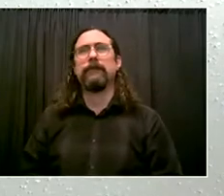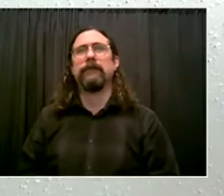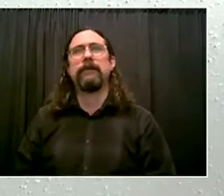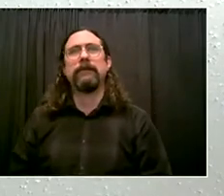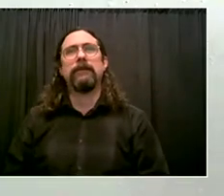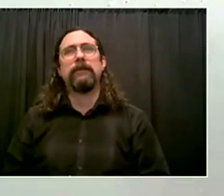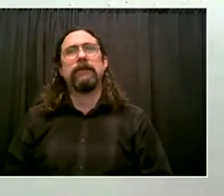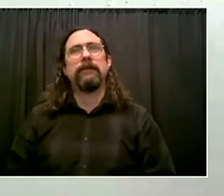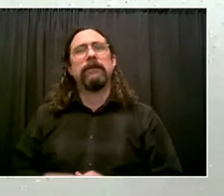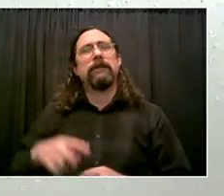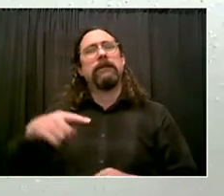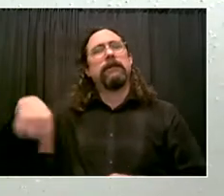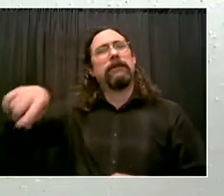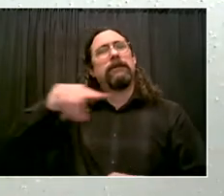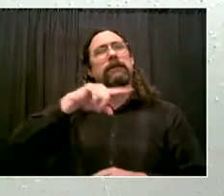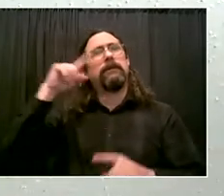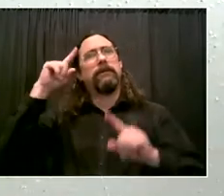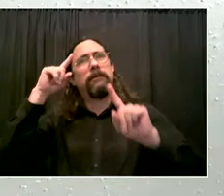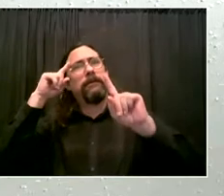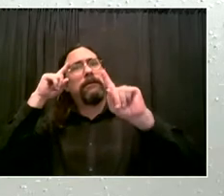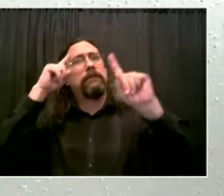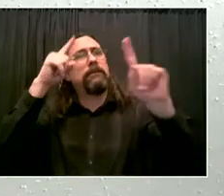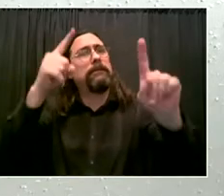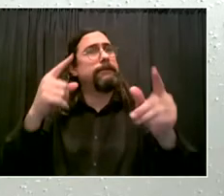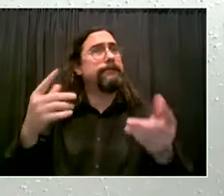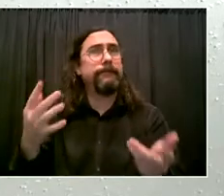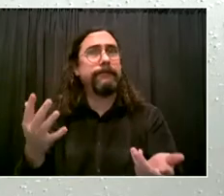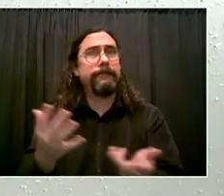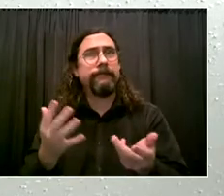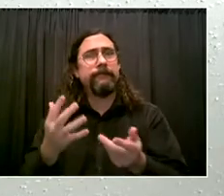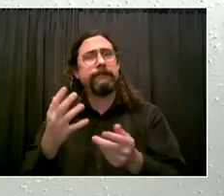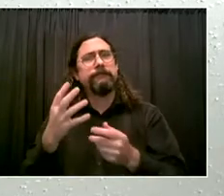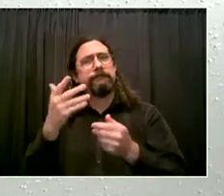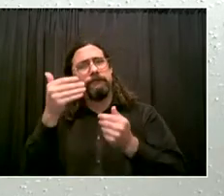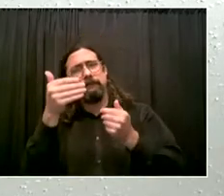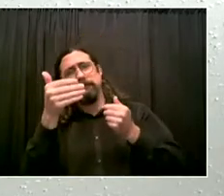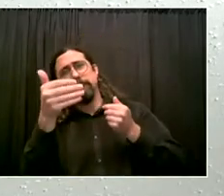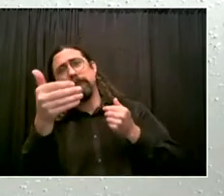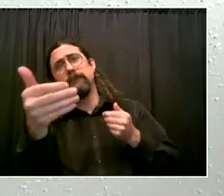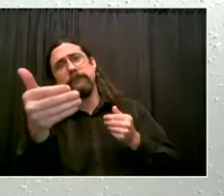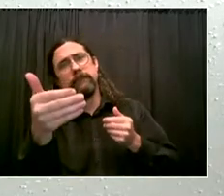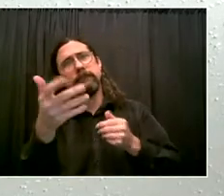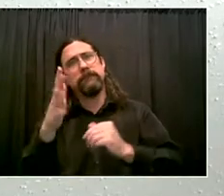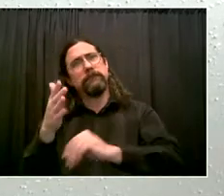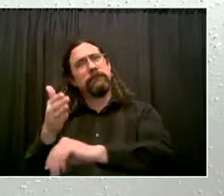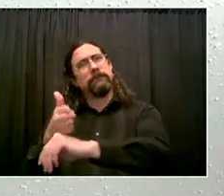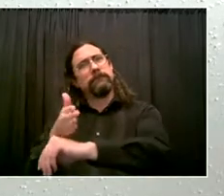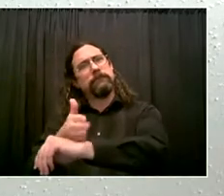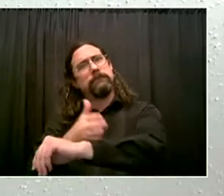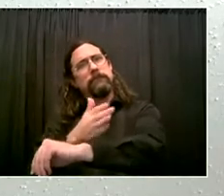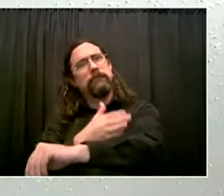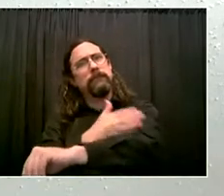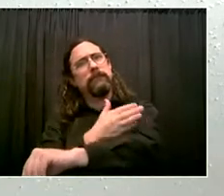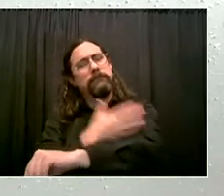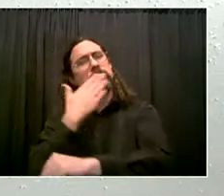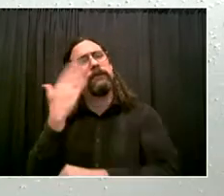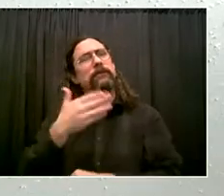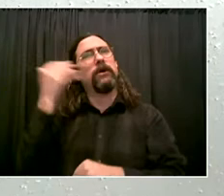the city. So what we are doing on a state level is introducing Bill 8022.